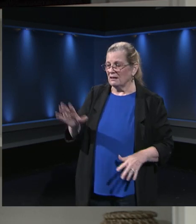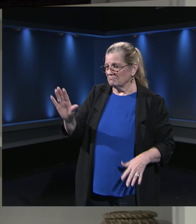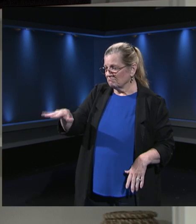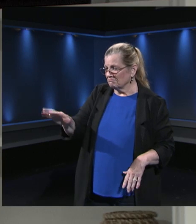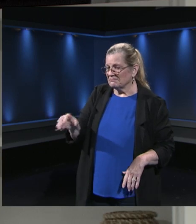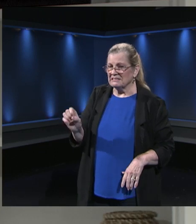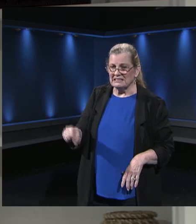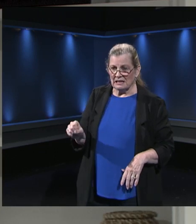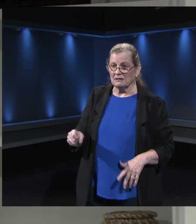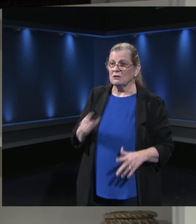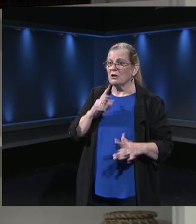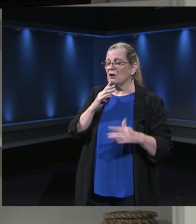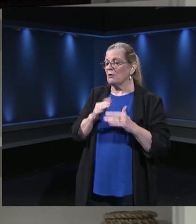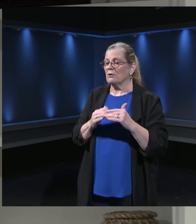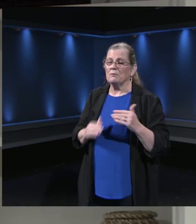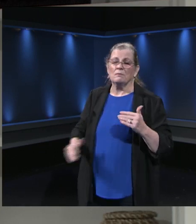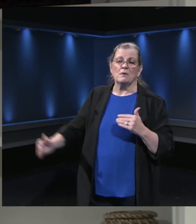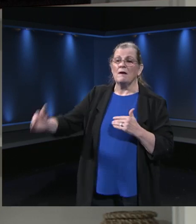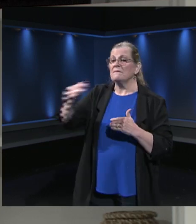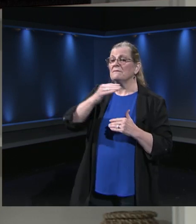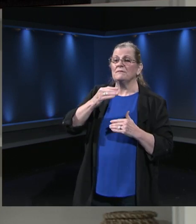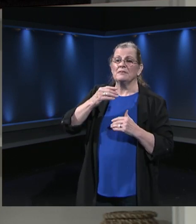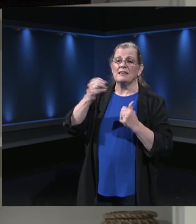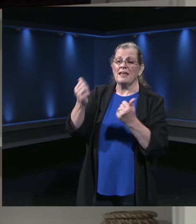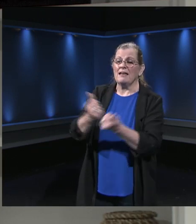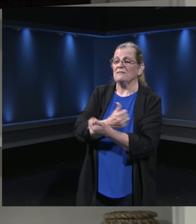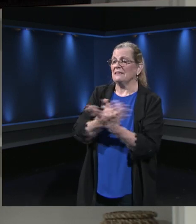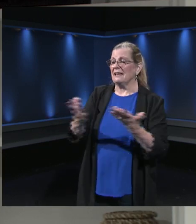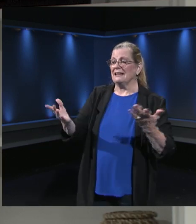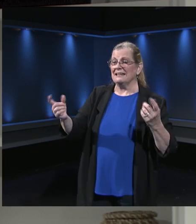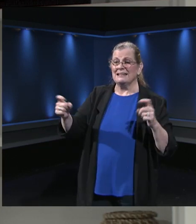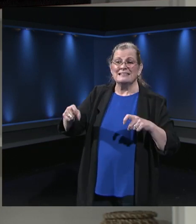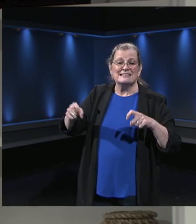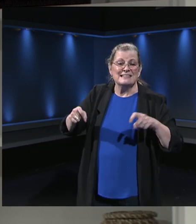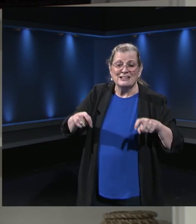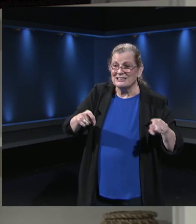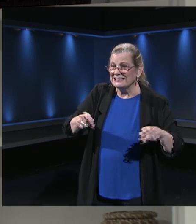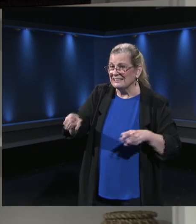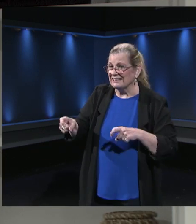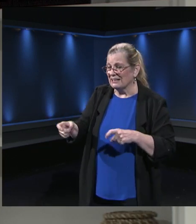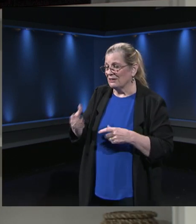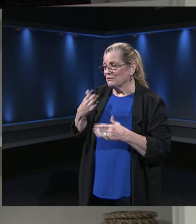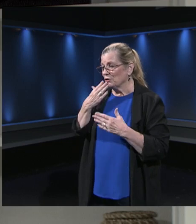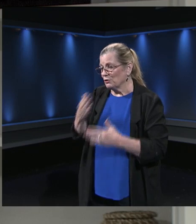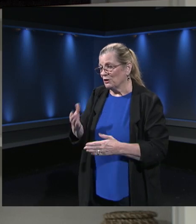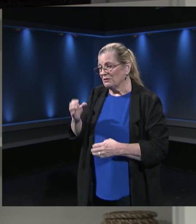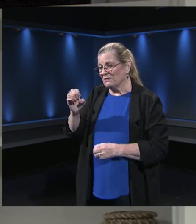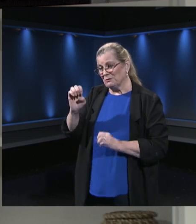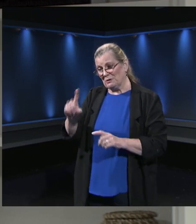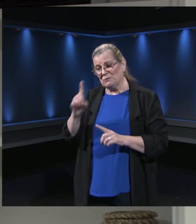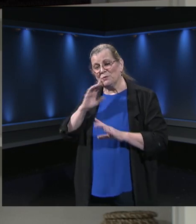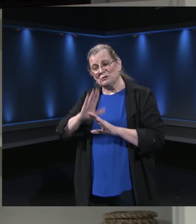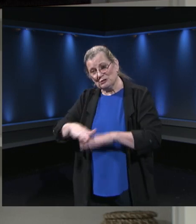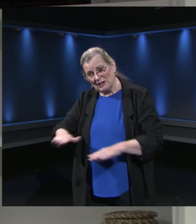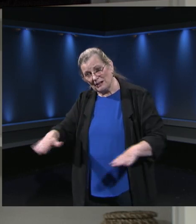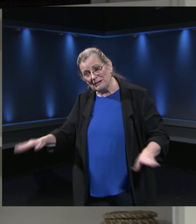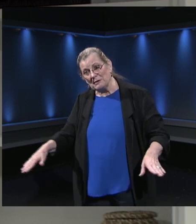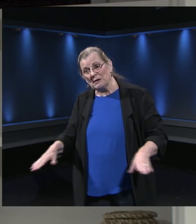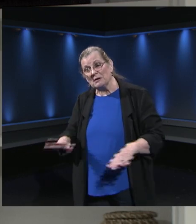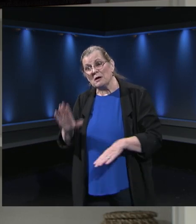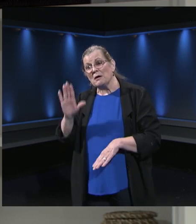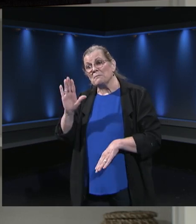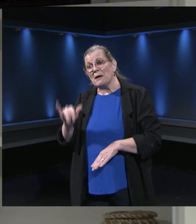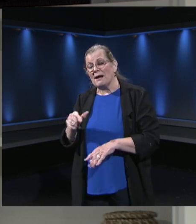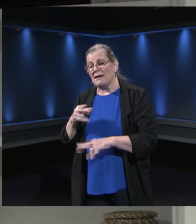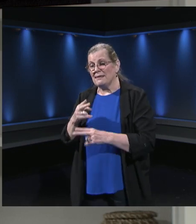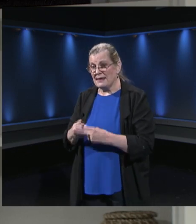over and above to deliver the best education for each and every child by name and by need this school year.